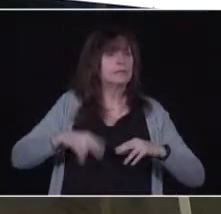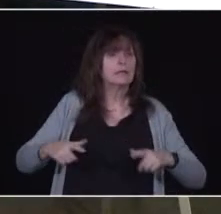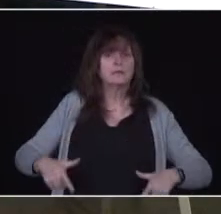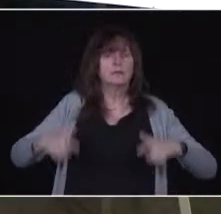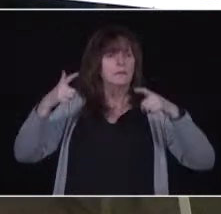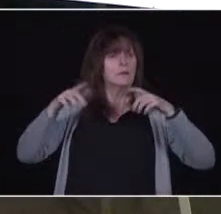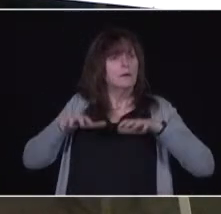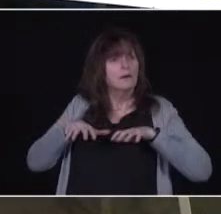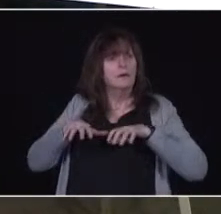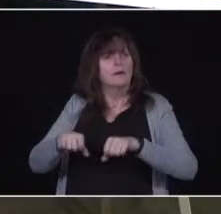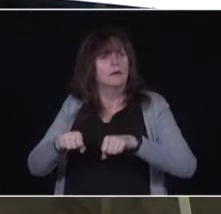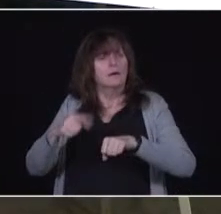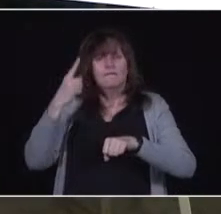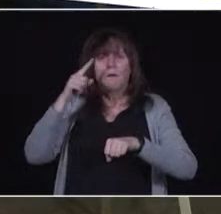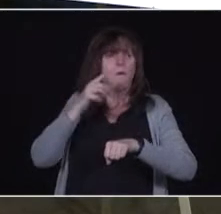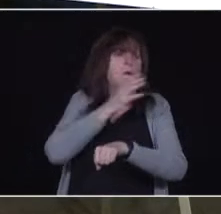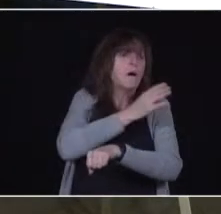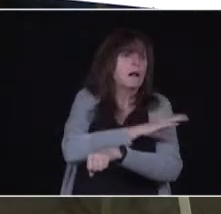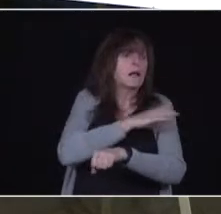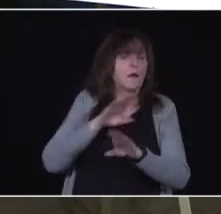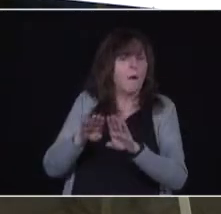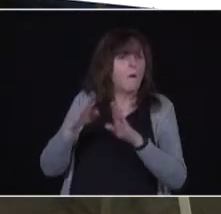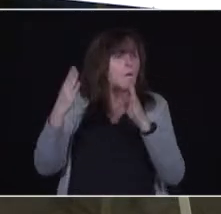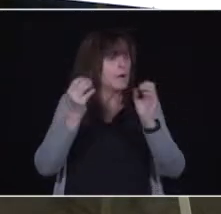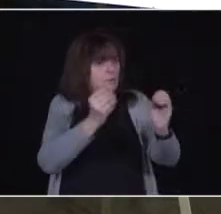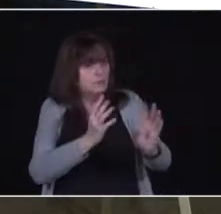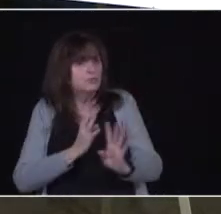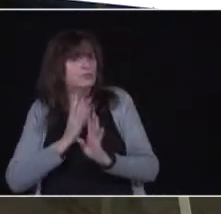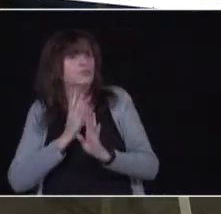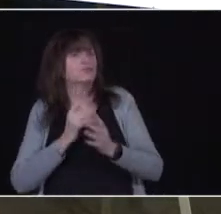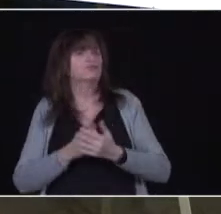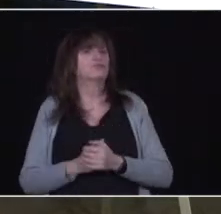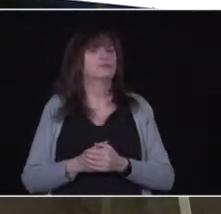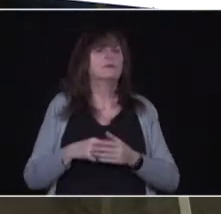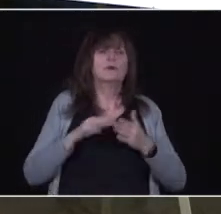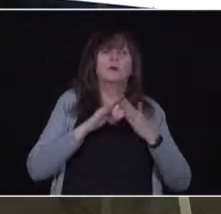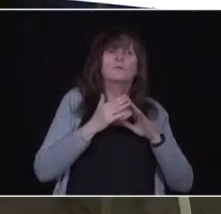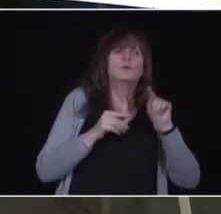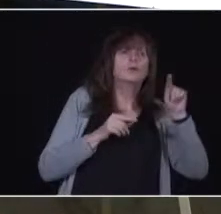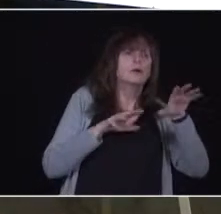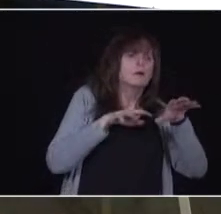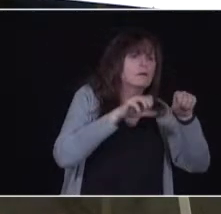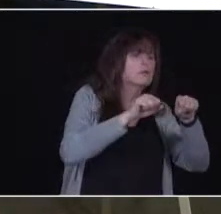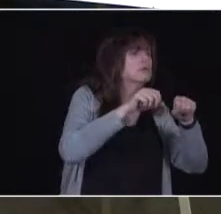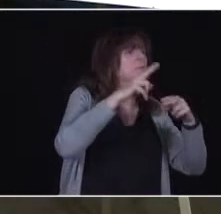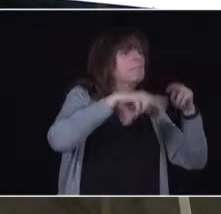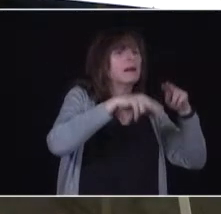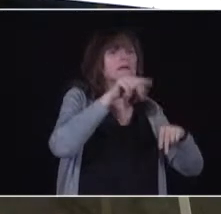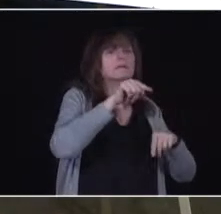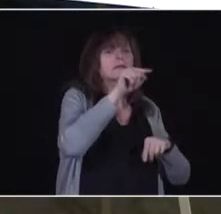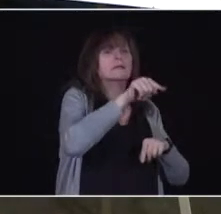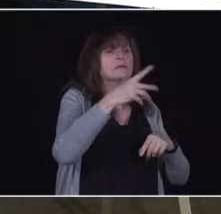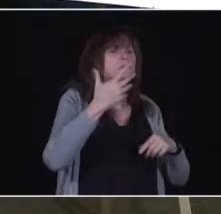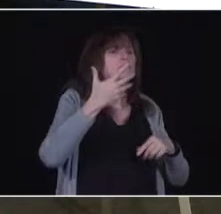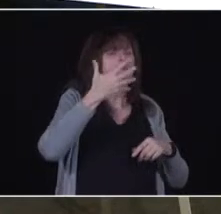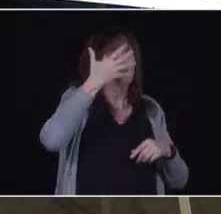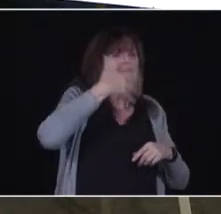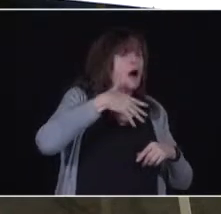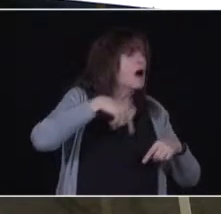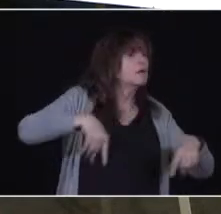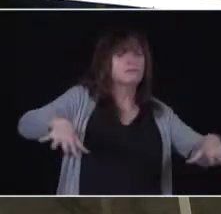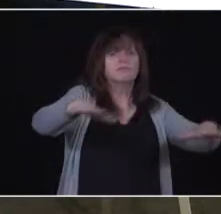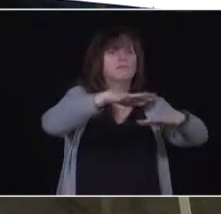a vaccination clinic right there in the lobby or the common room of those buildings. So, all of those things are being worked